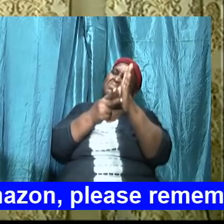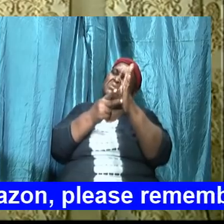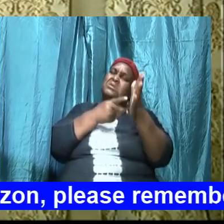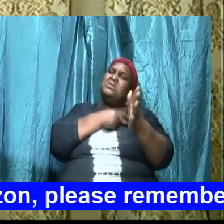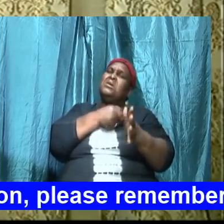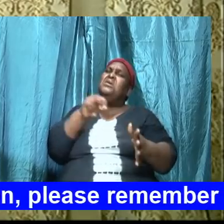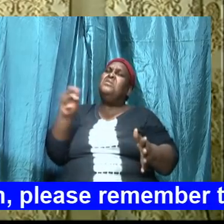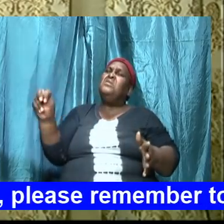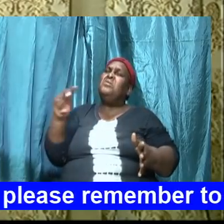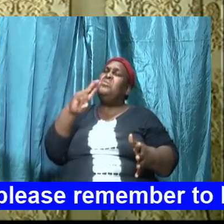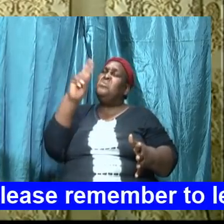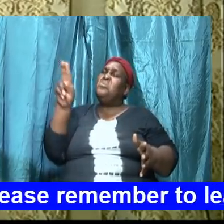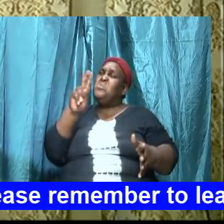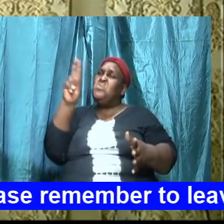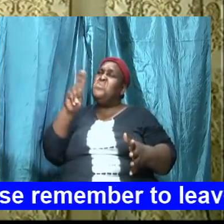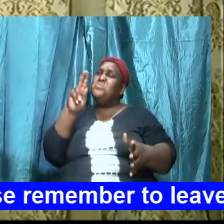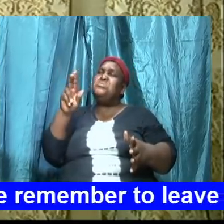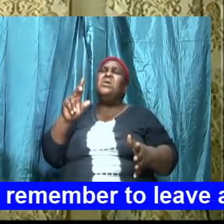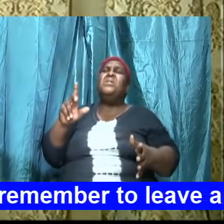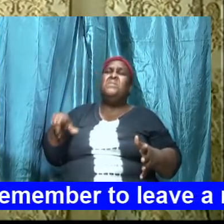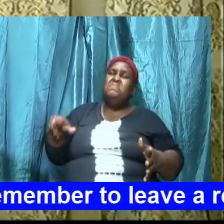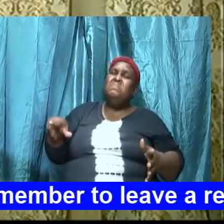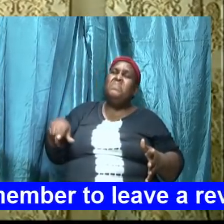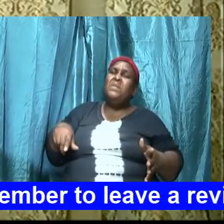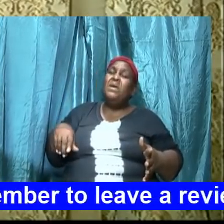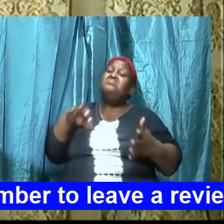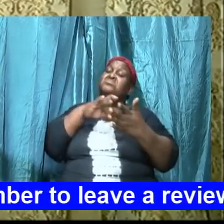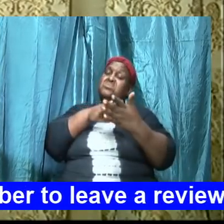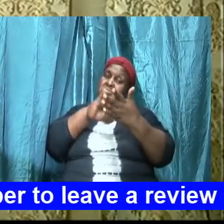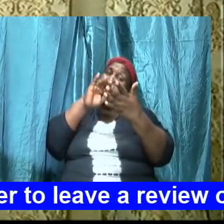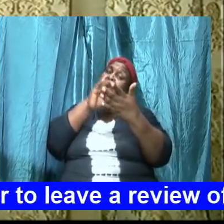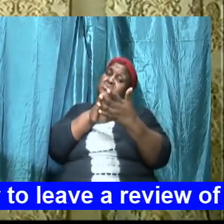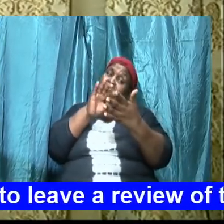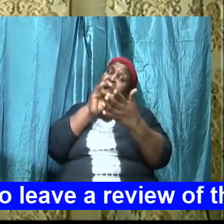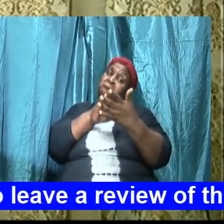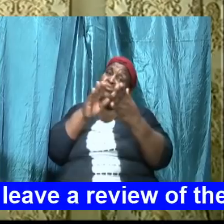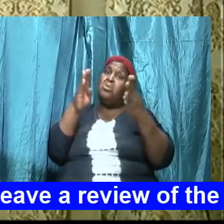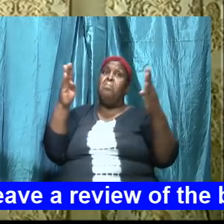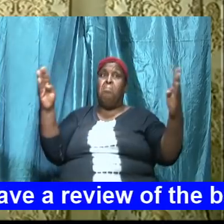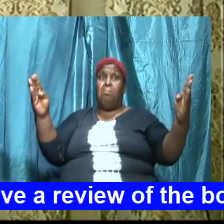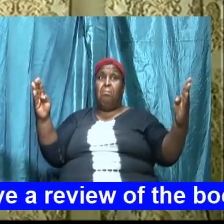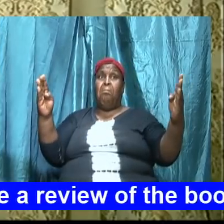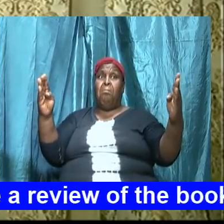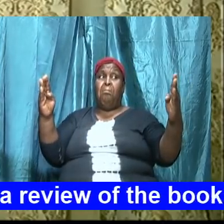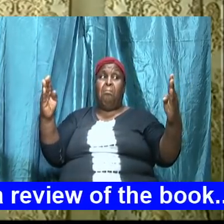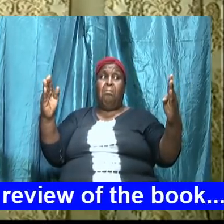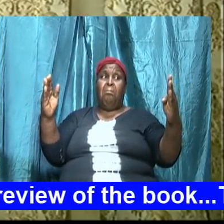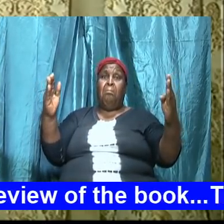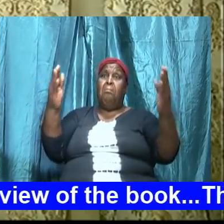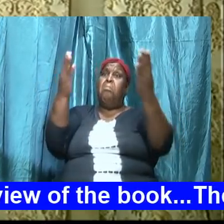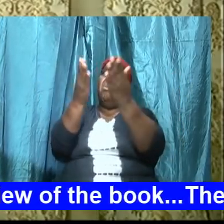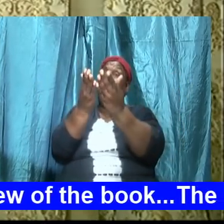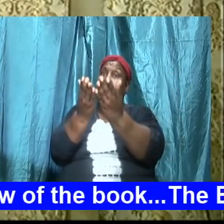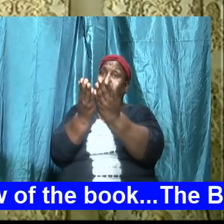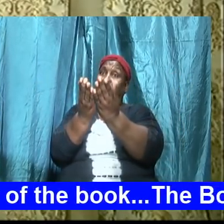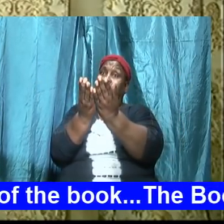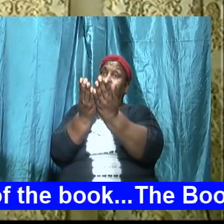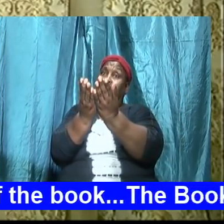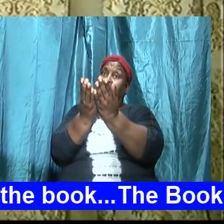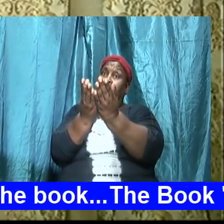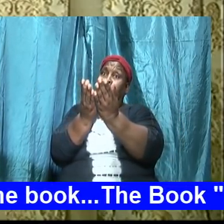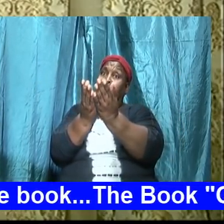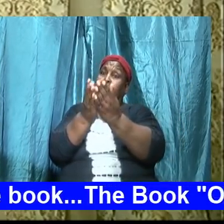believe you will use later on and you therefore study the book and you can talk about